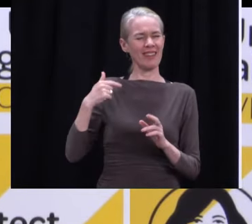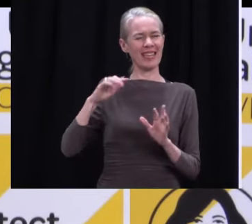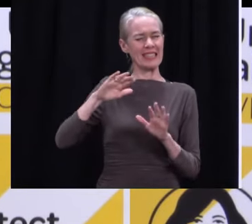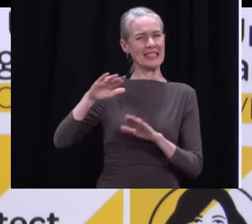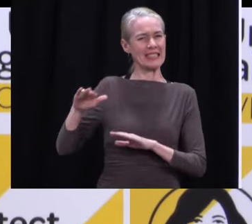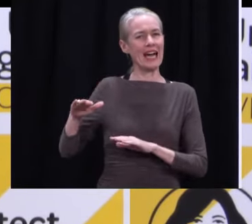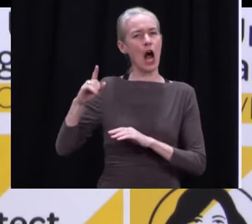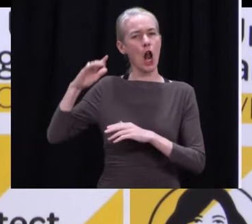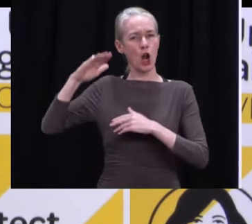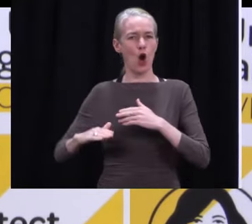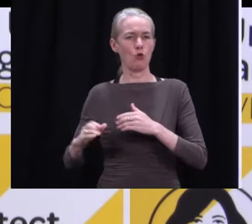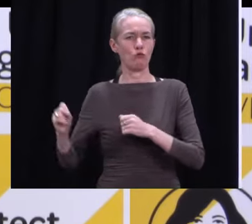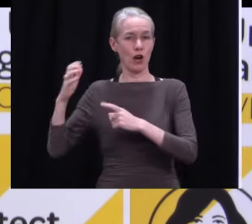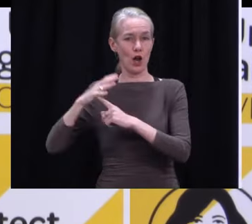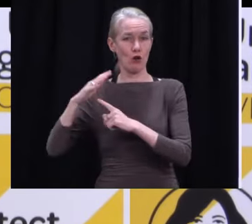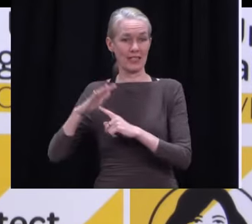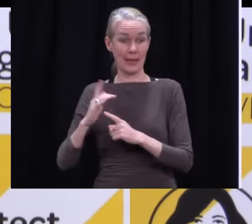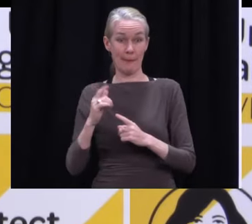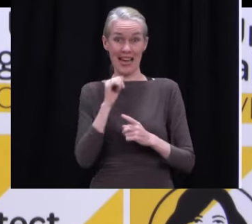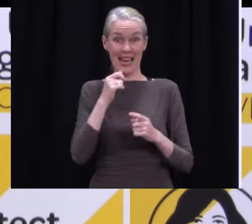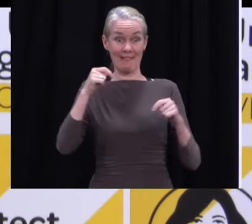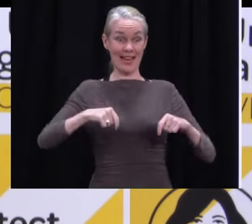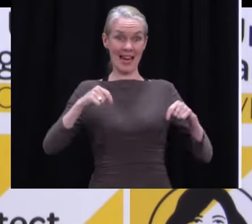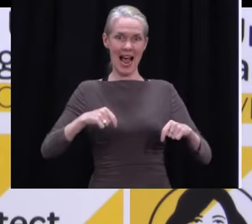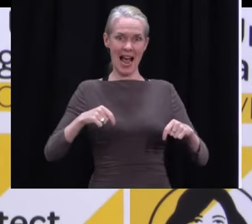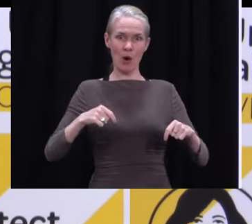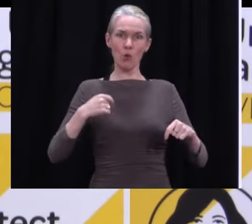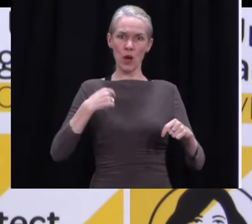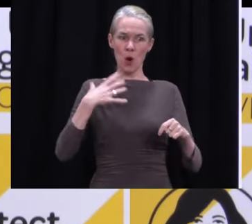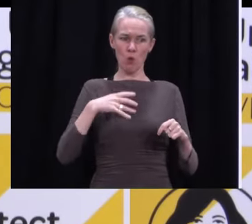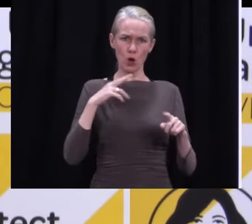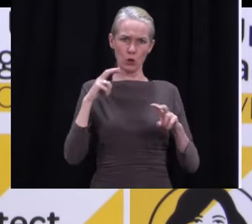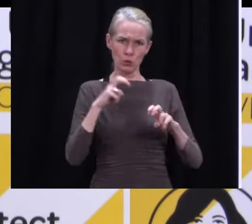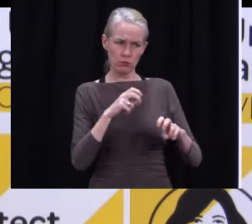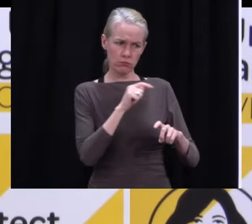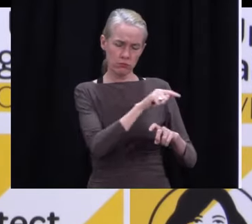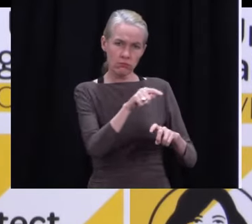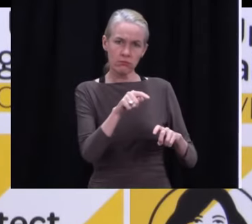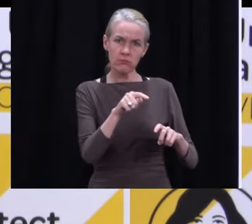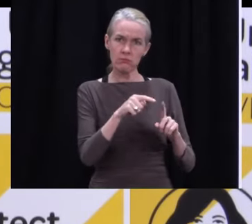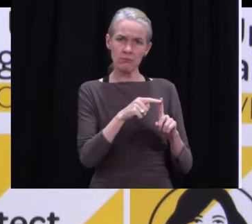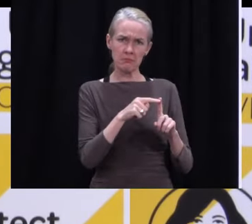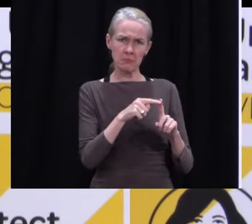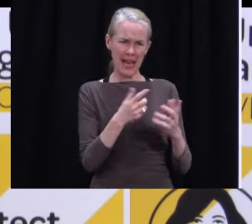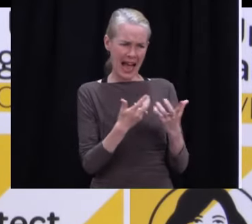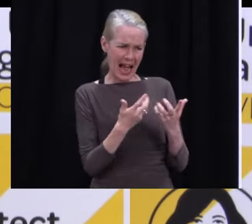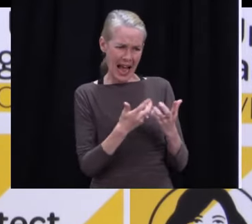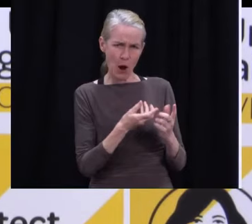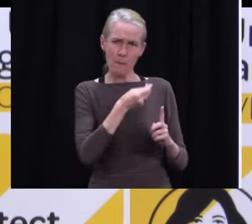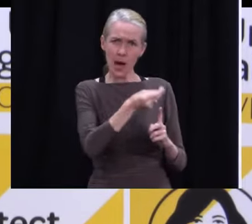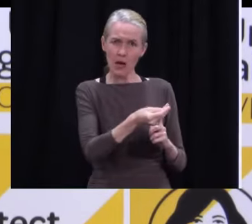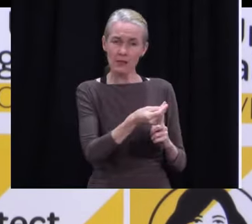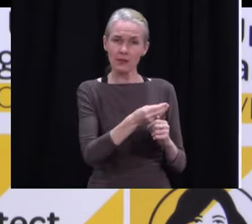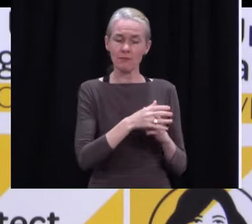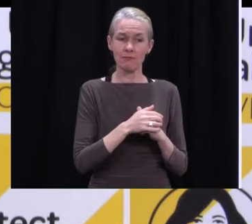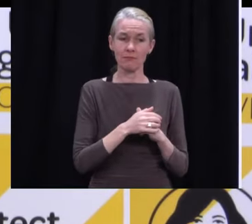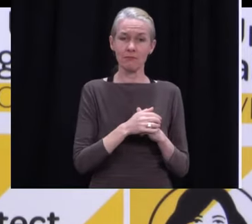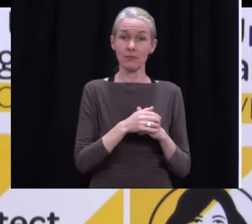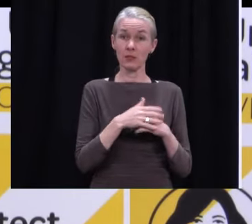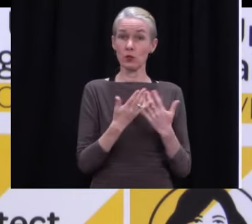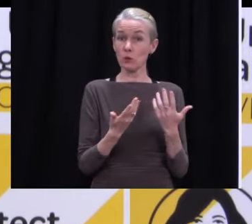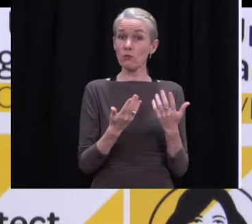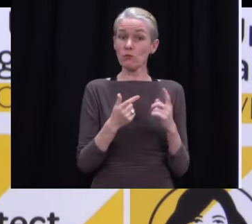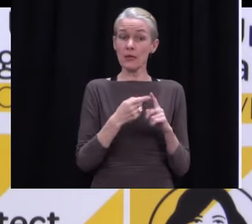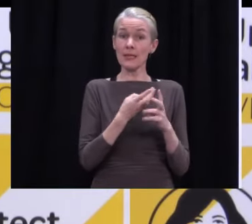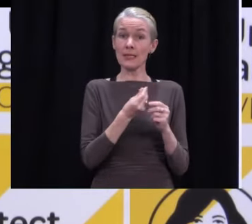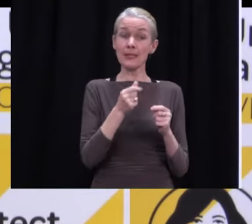and making sure we can find out just how the first person, if it's an individual or sometimes are a member of